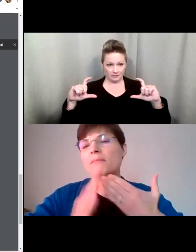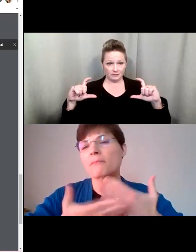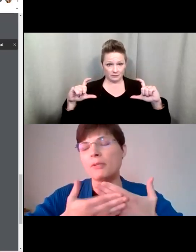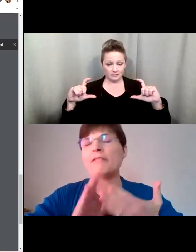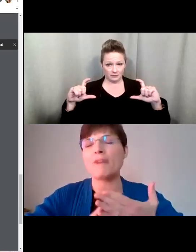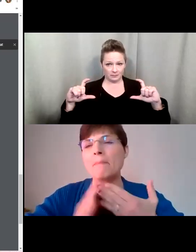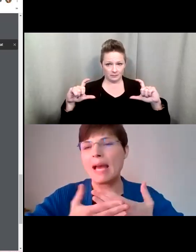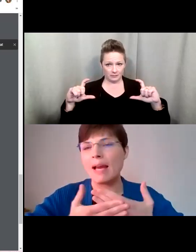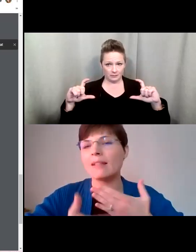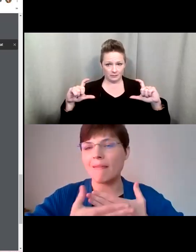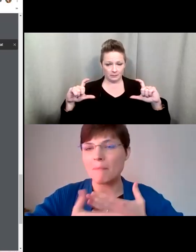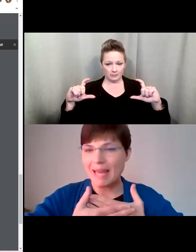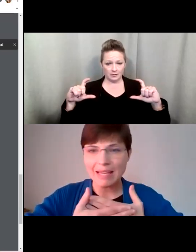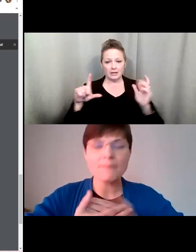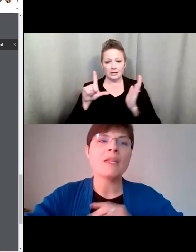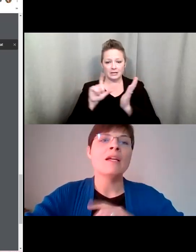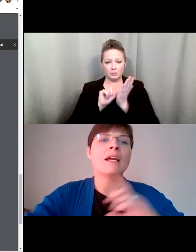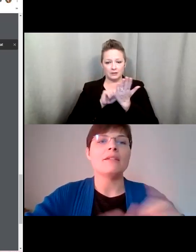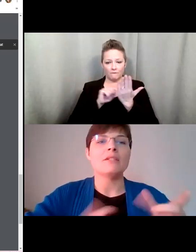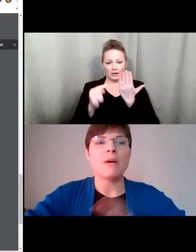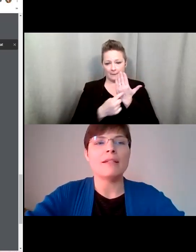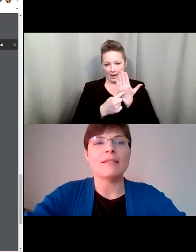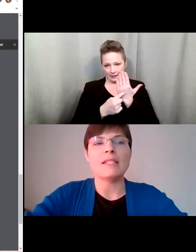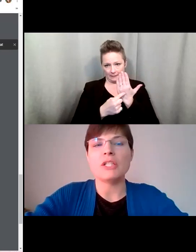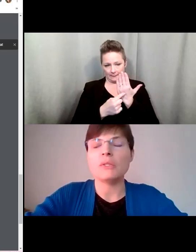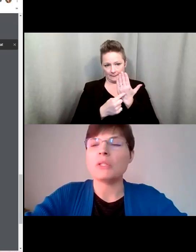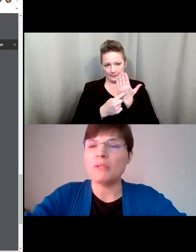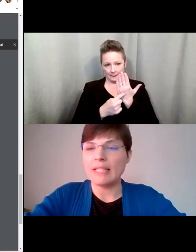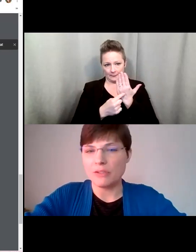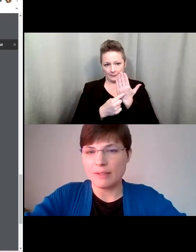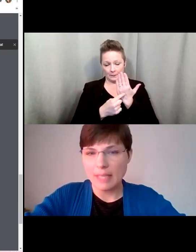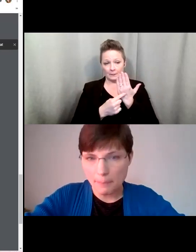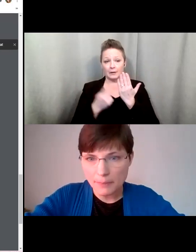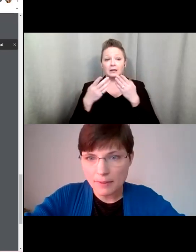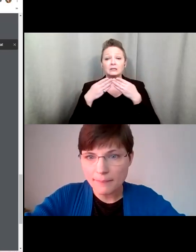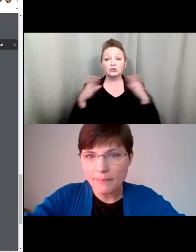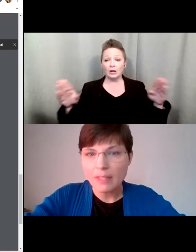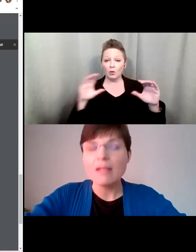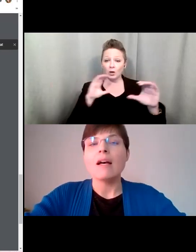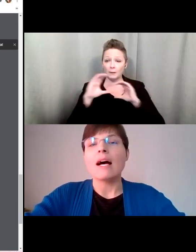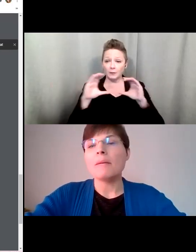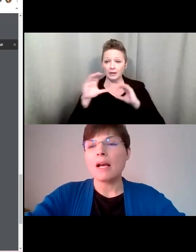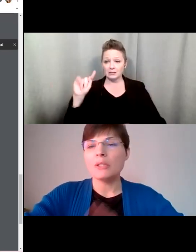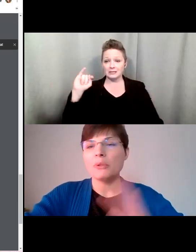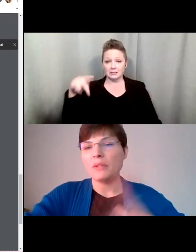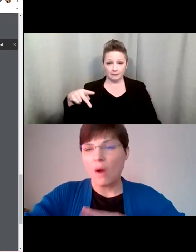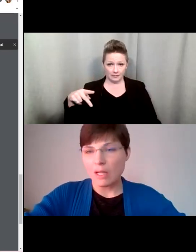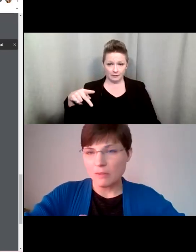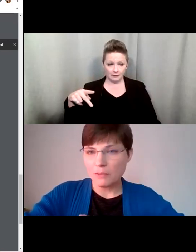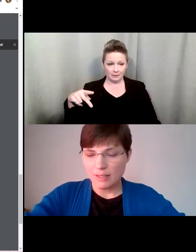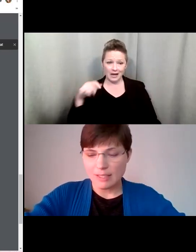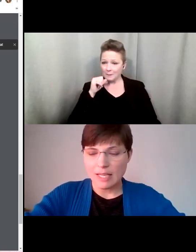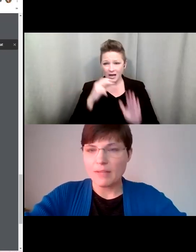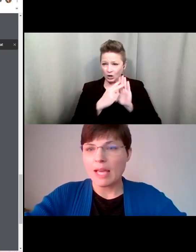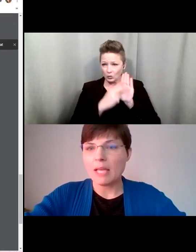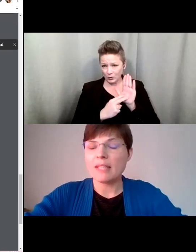if you're printed front and back, it's on the back. And there's a part that says general communication tips. I am not going to review all